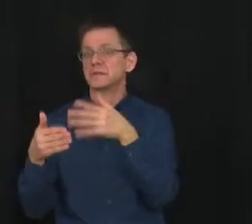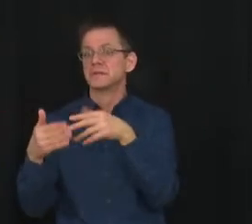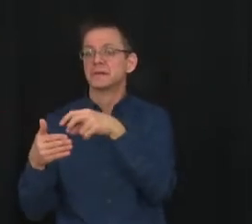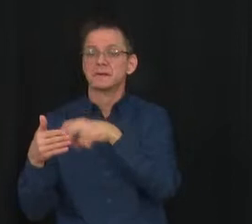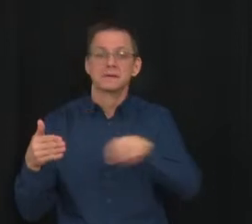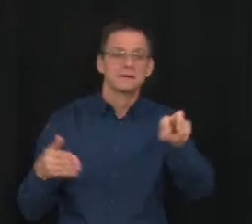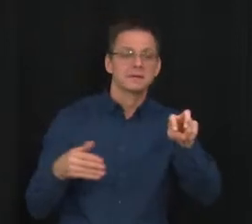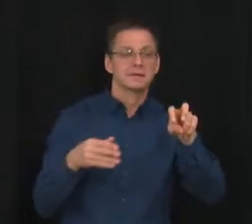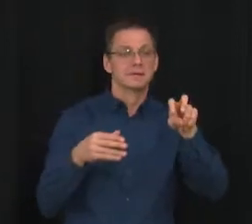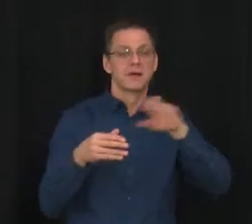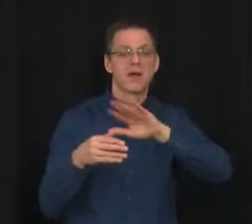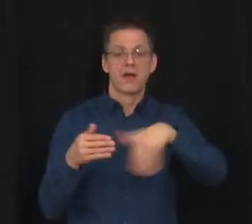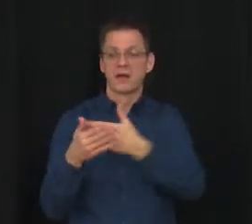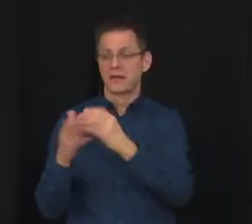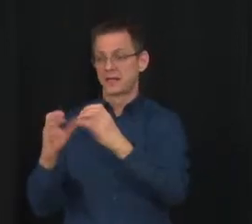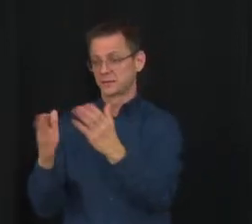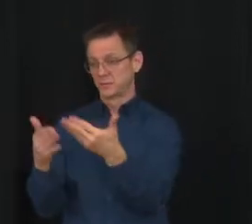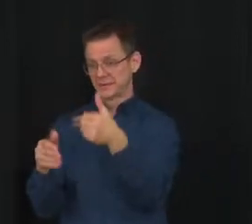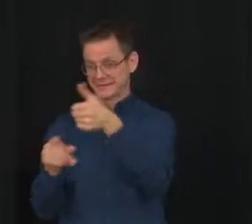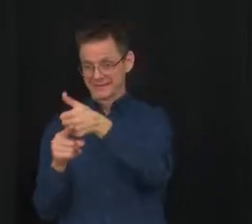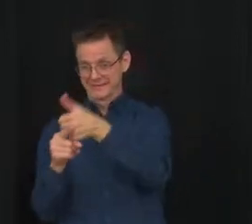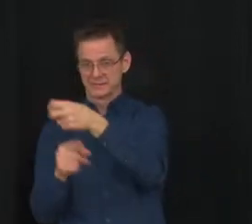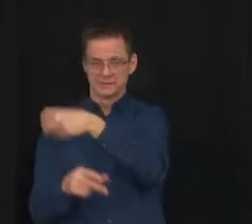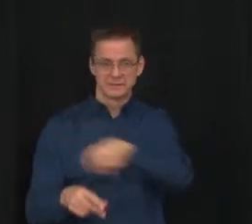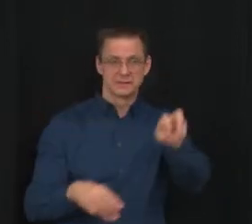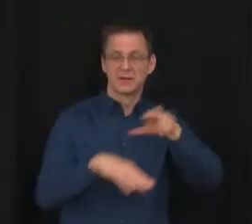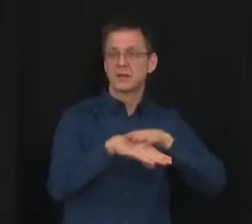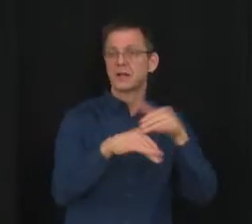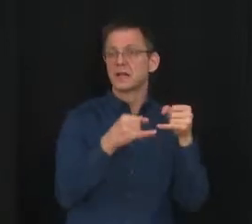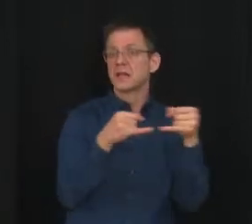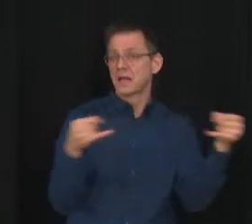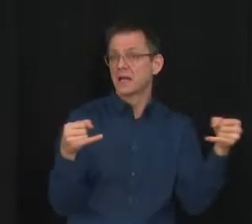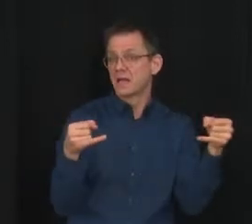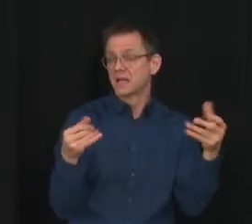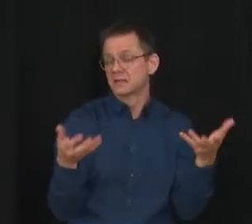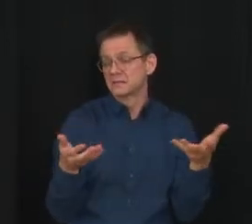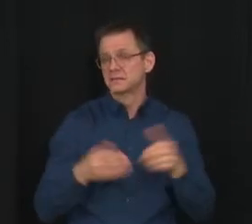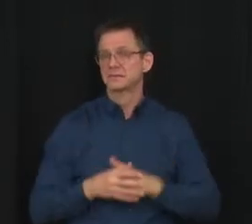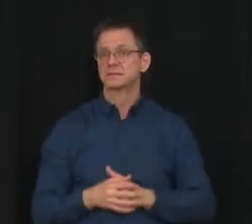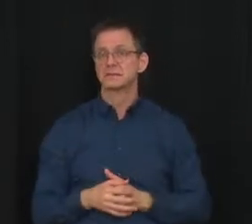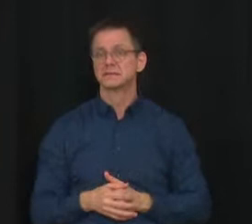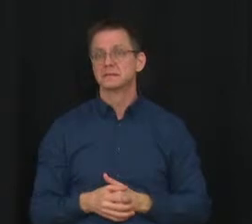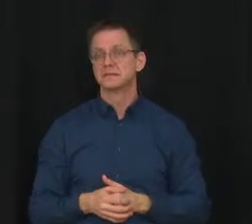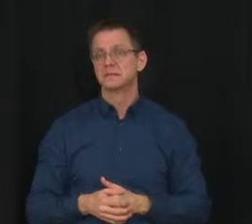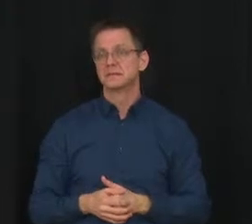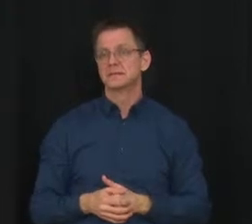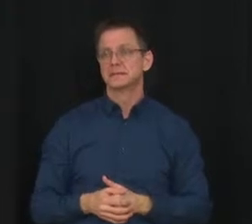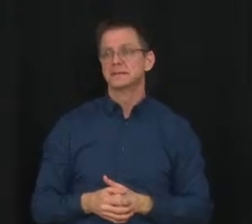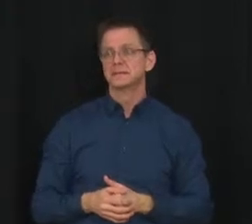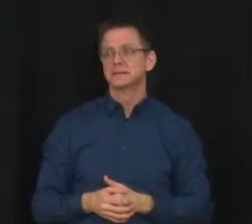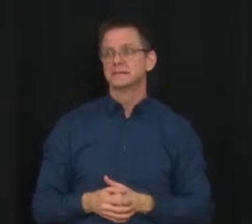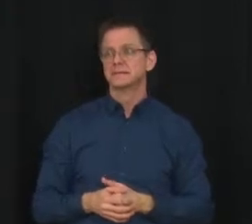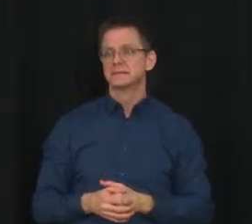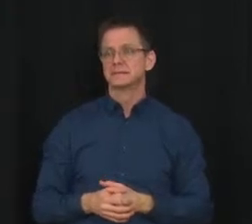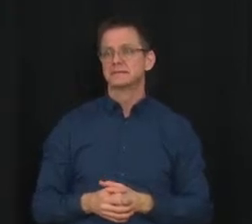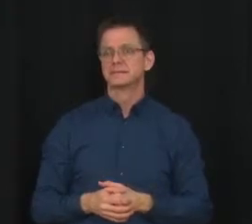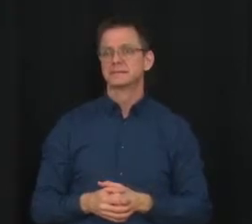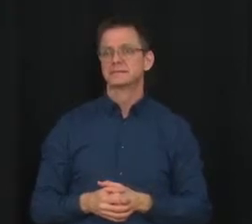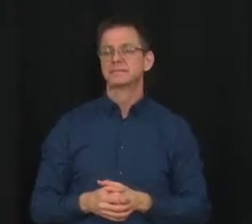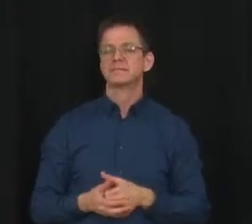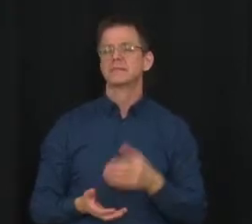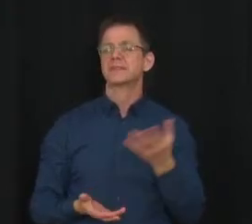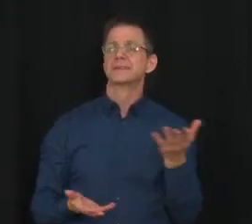if it's required because of high absenteeism and other health indicators within their schools? If not,